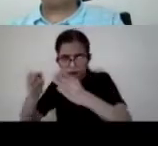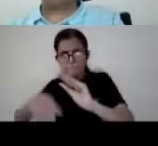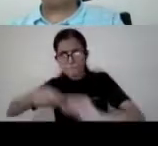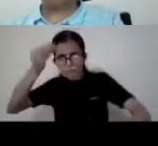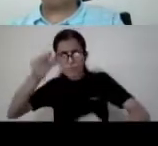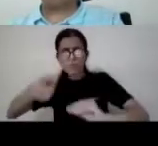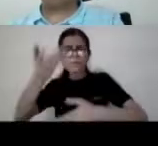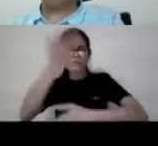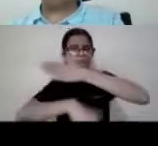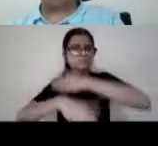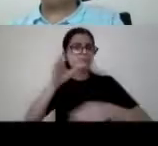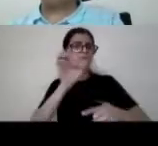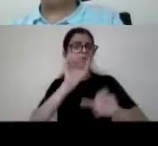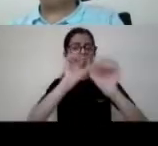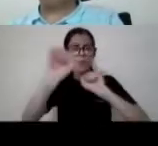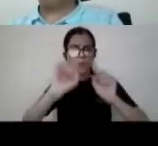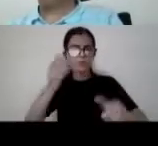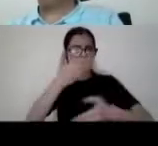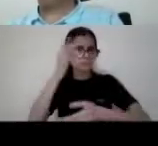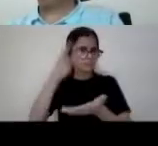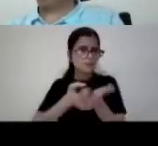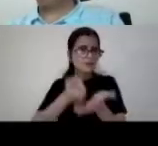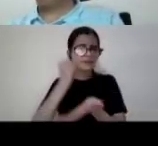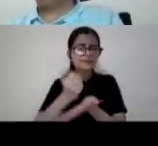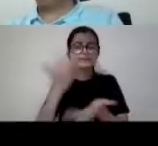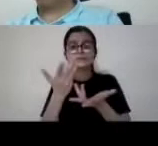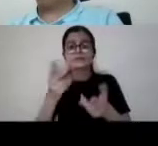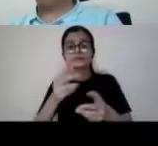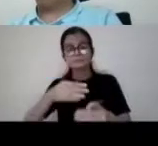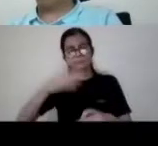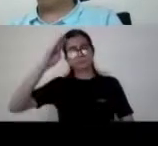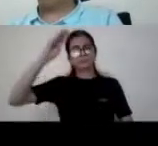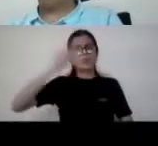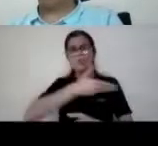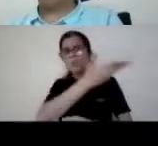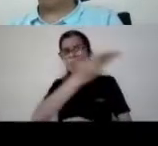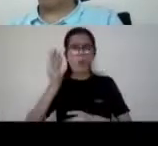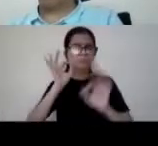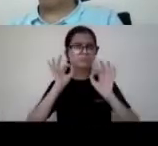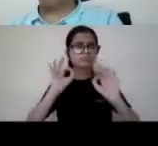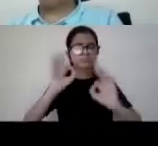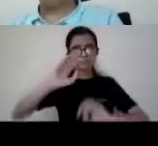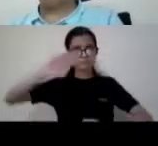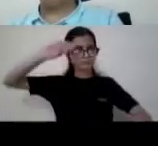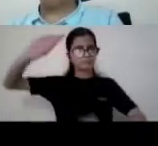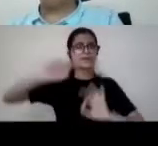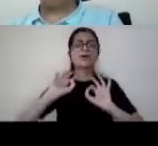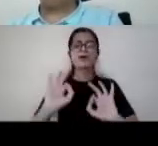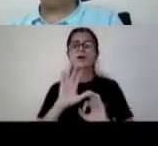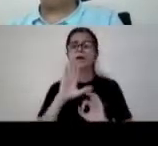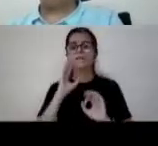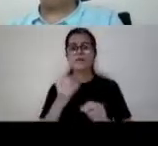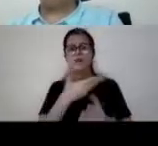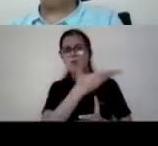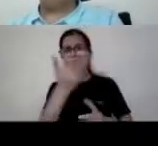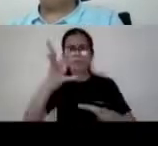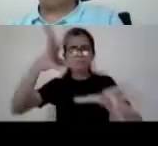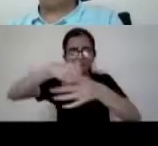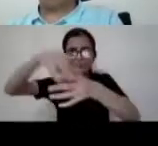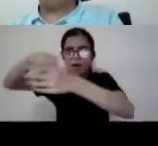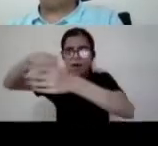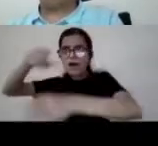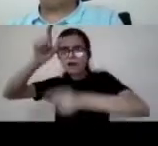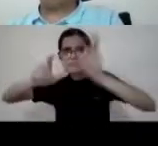for persons with disabilities hats off to them because this uh you know you know they were they took everybody along and